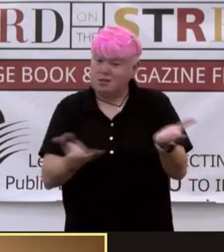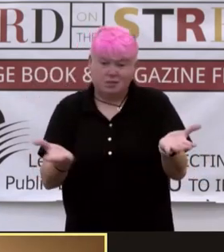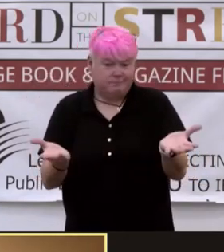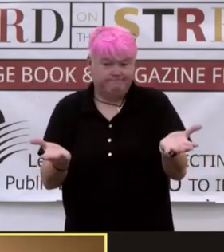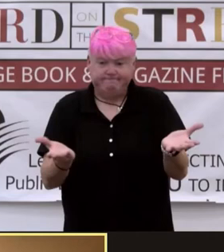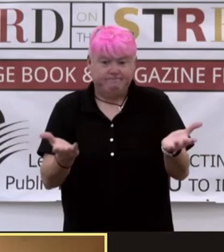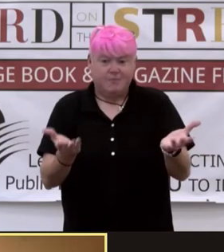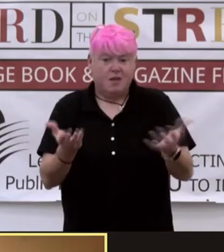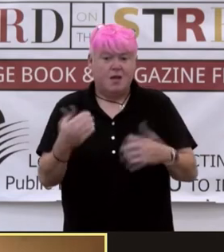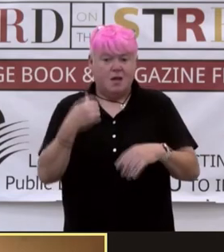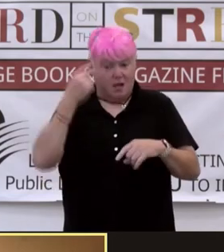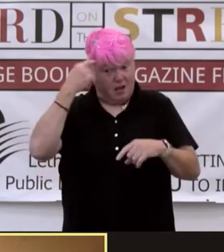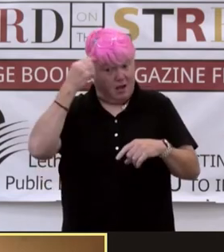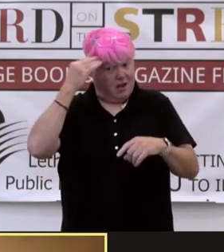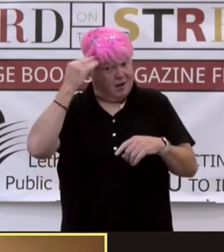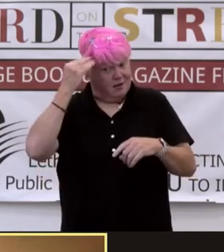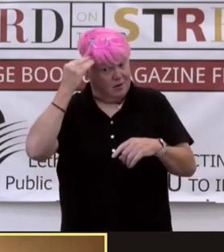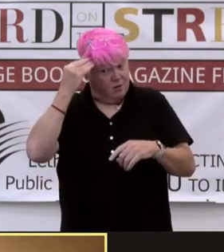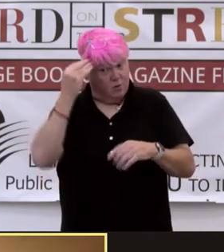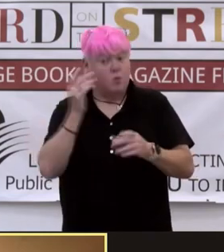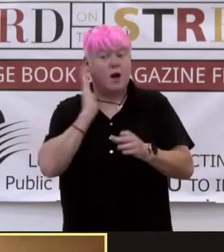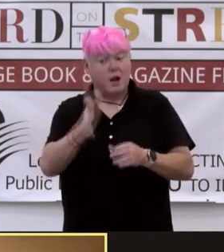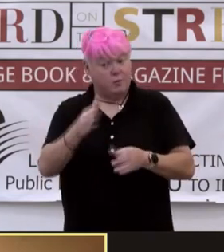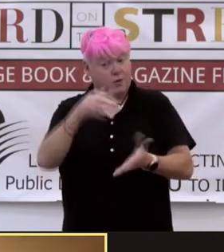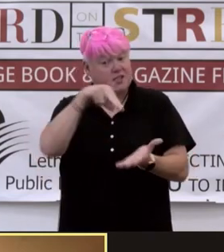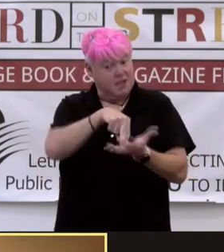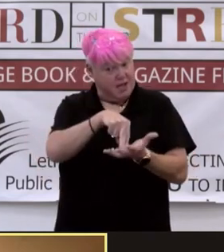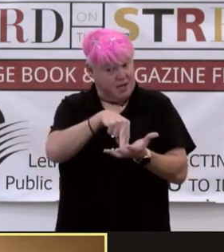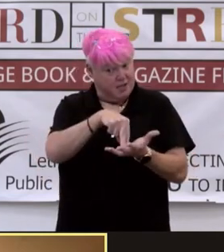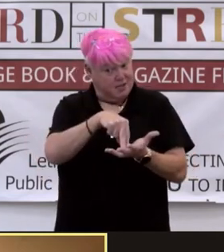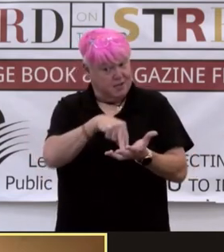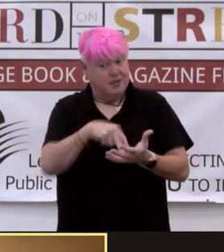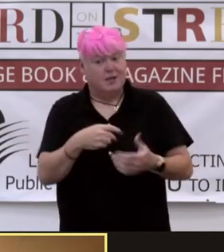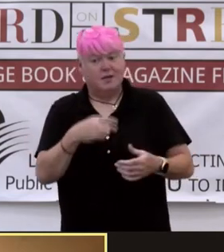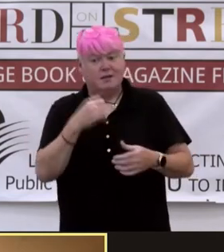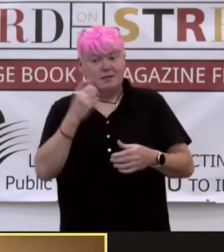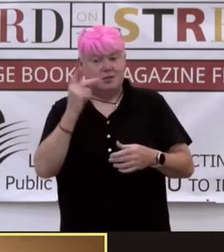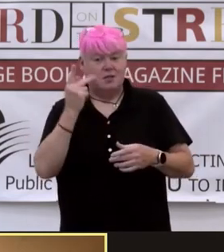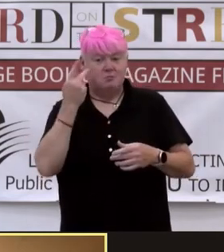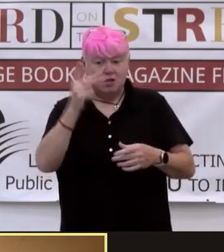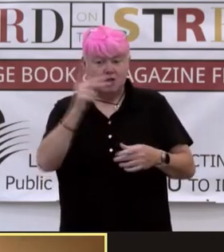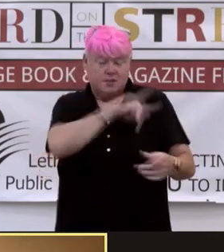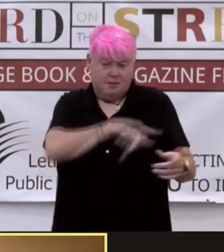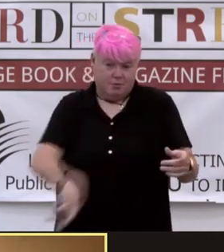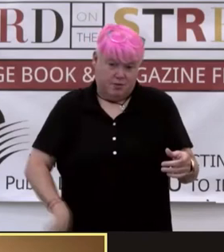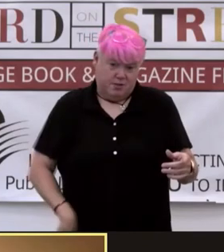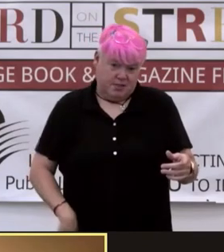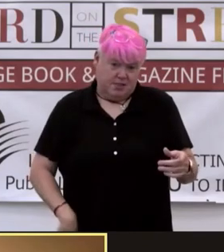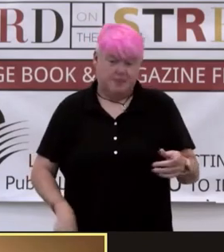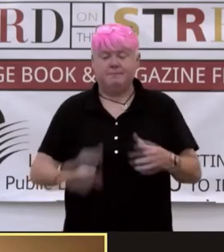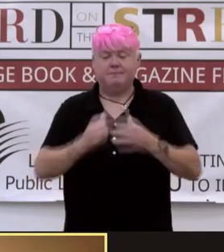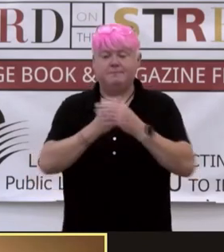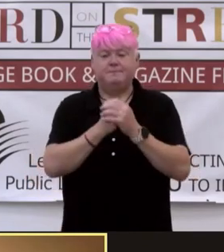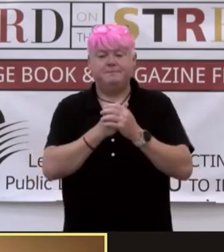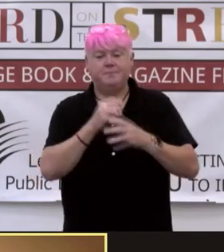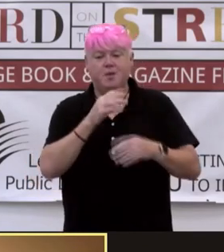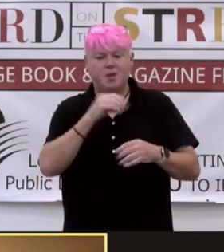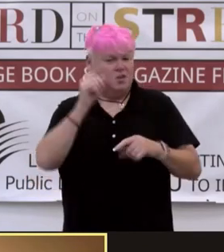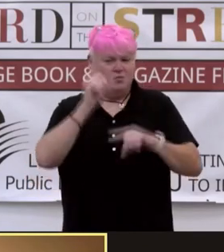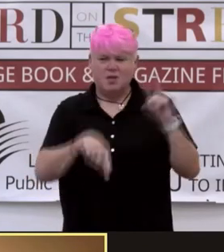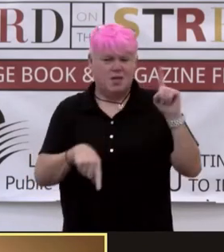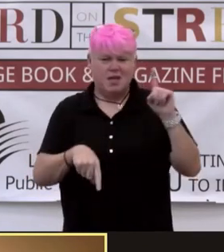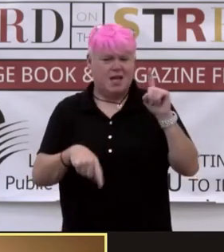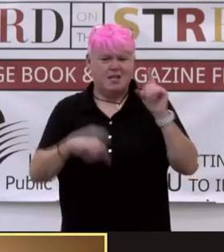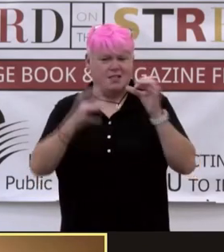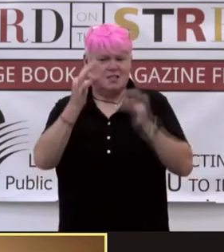certain I do understand. Sunaina looks at the Rajkumari. Feeling tears threatened. You can't judge an